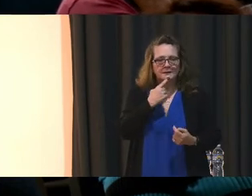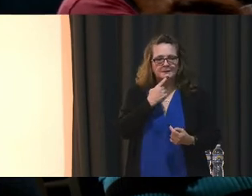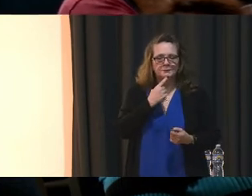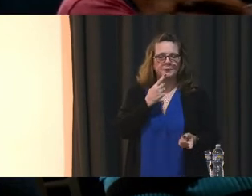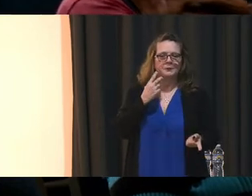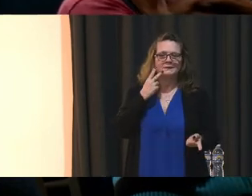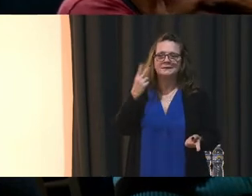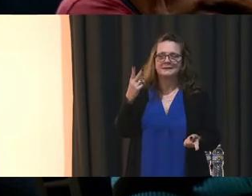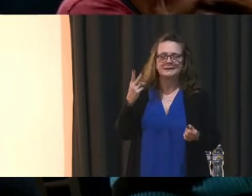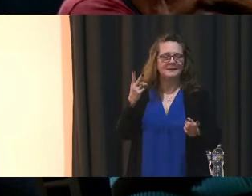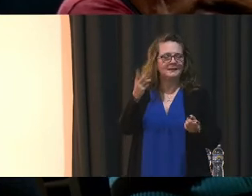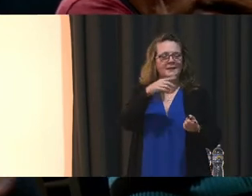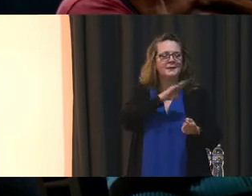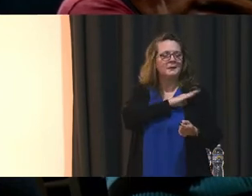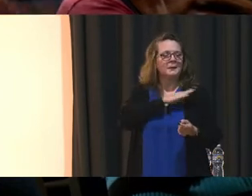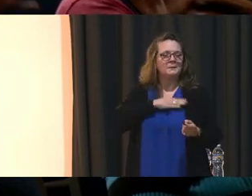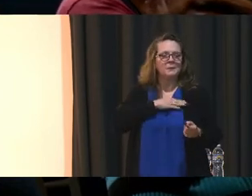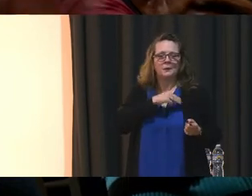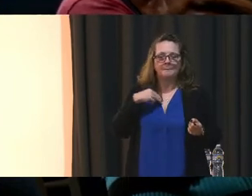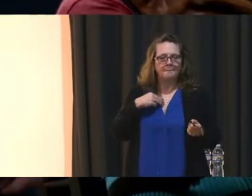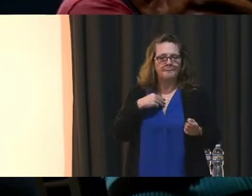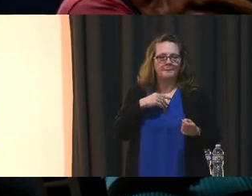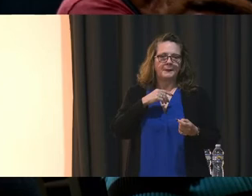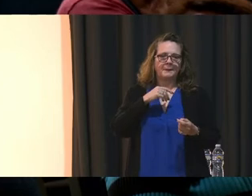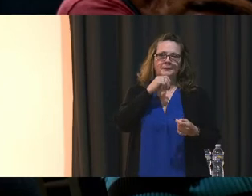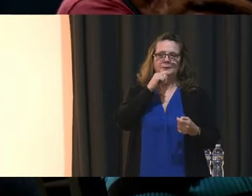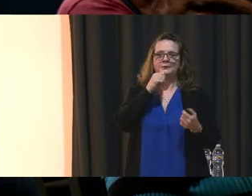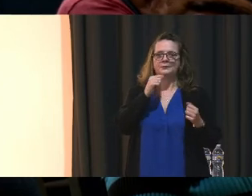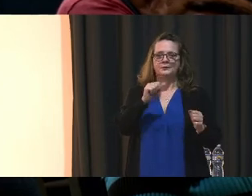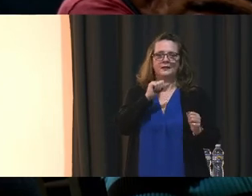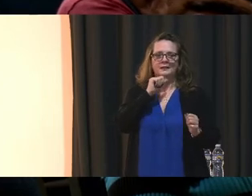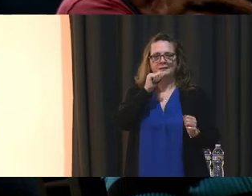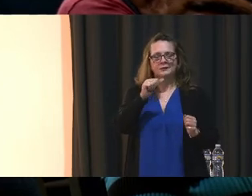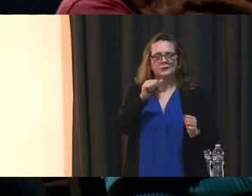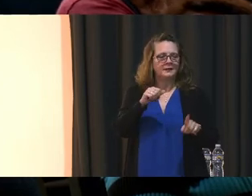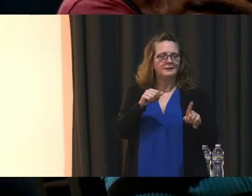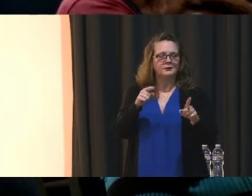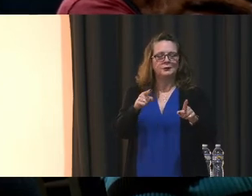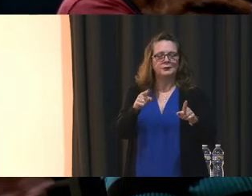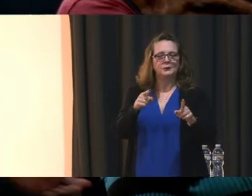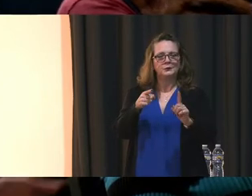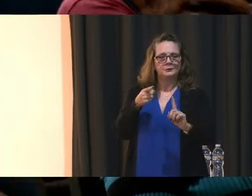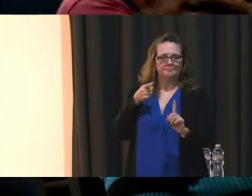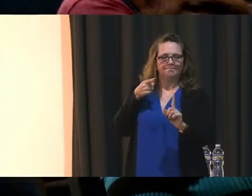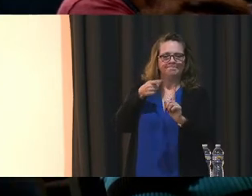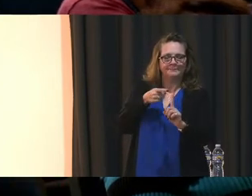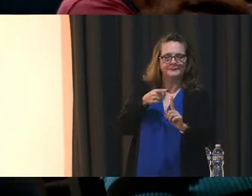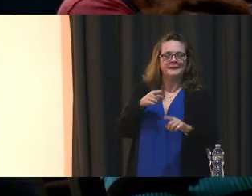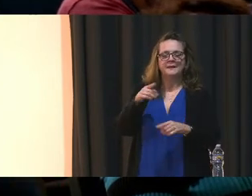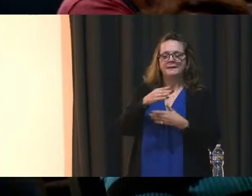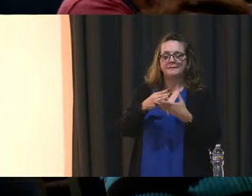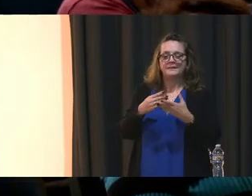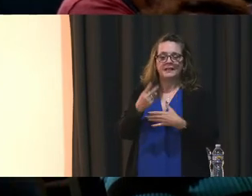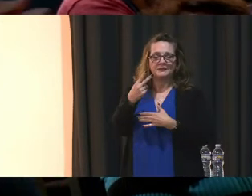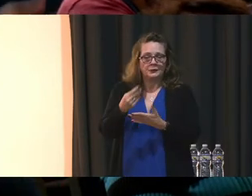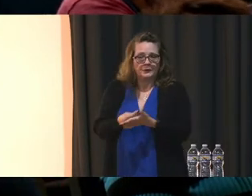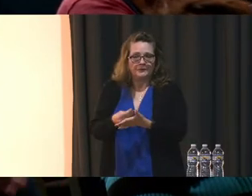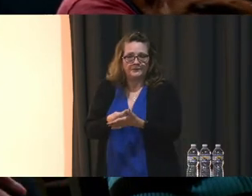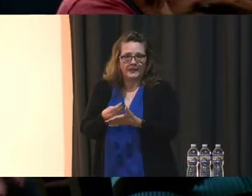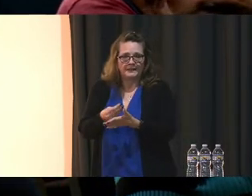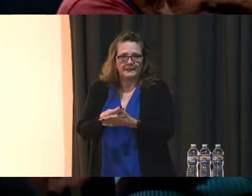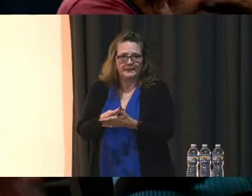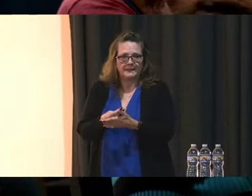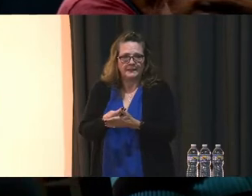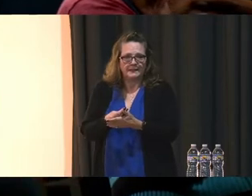leadership of the board members that are trying to torpedo the P3 phase two funding. They're failing